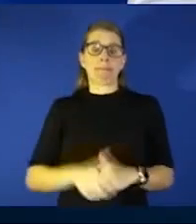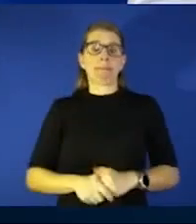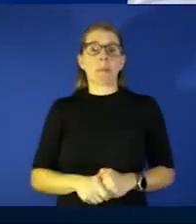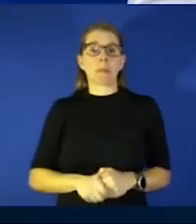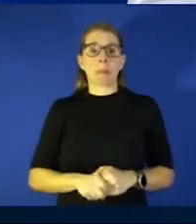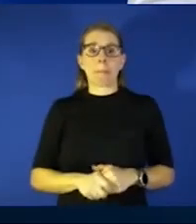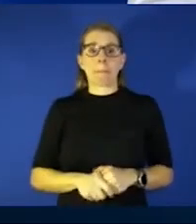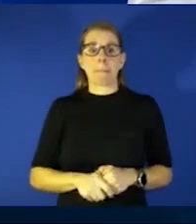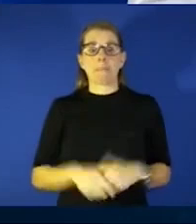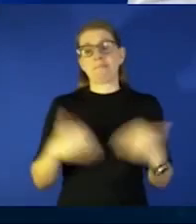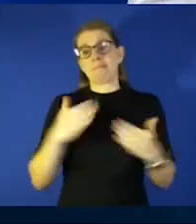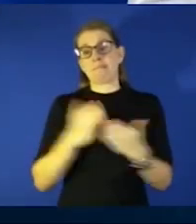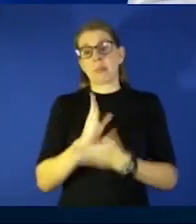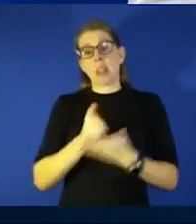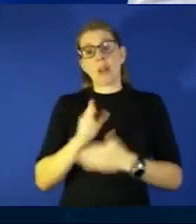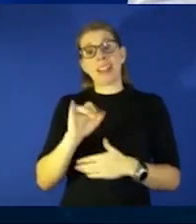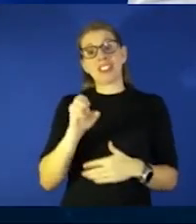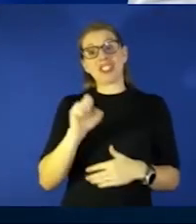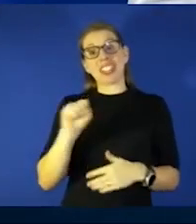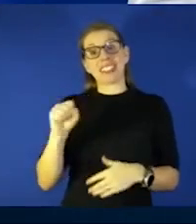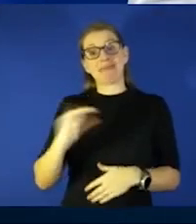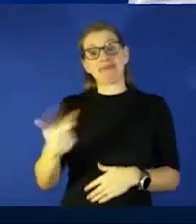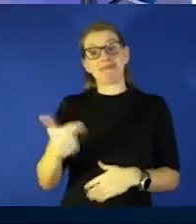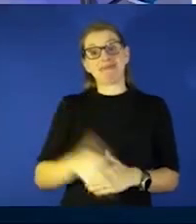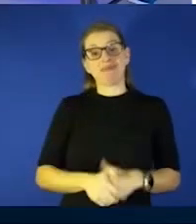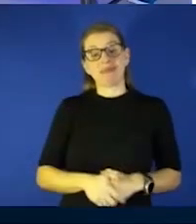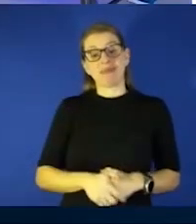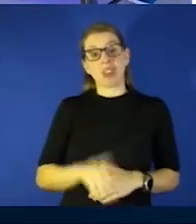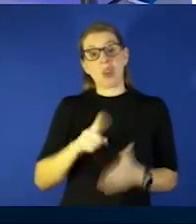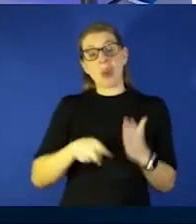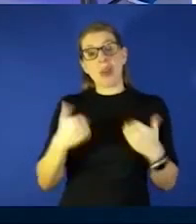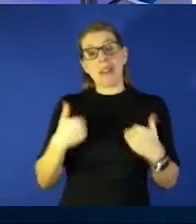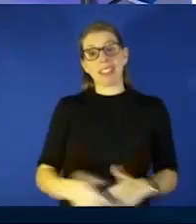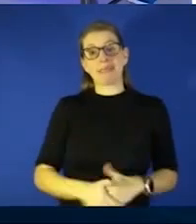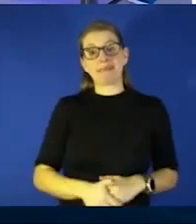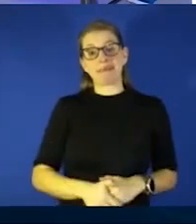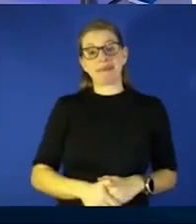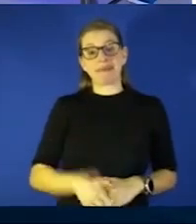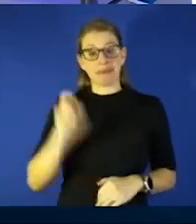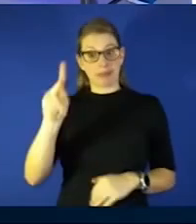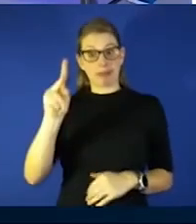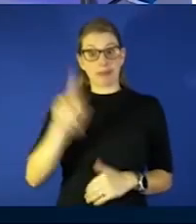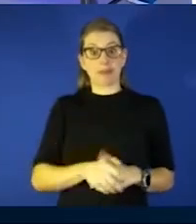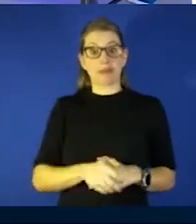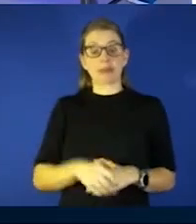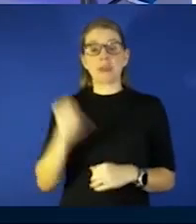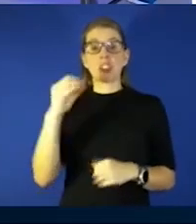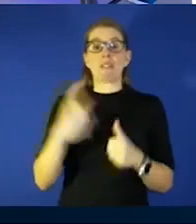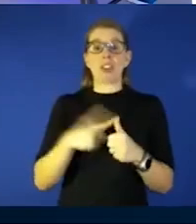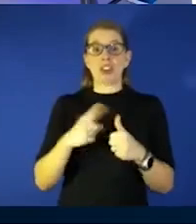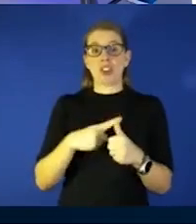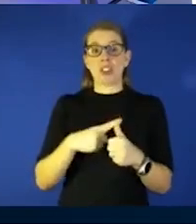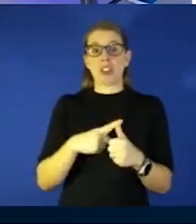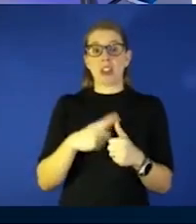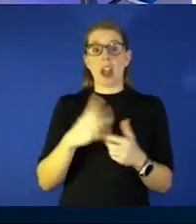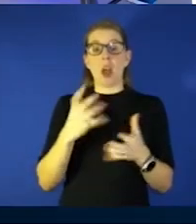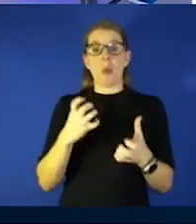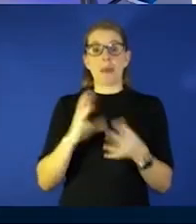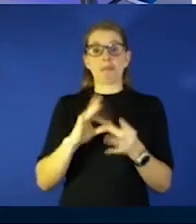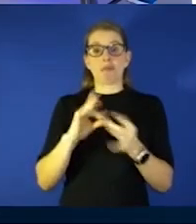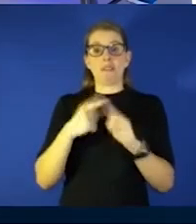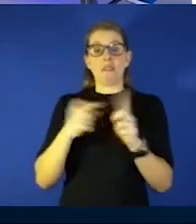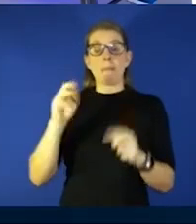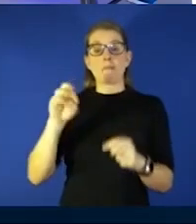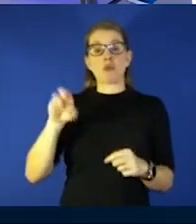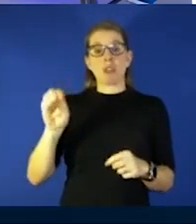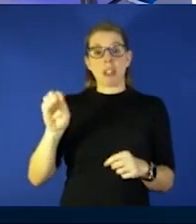all right jess what do you got okay so well first i want to start with a comment from marie and